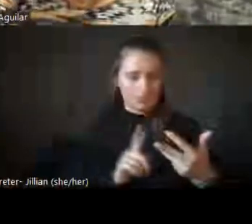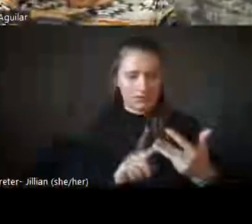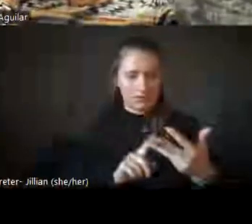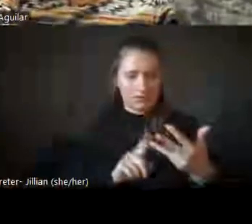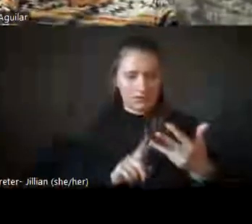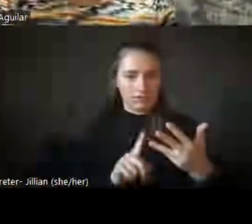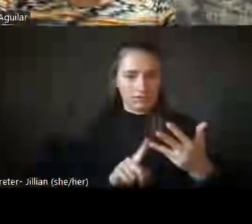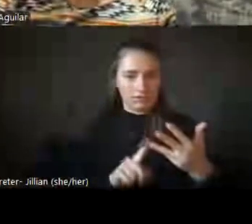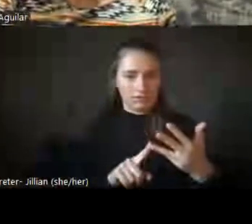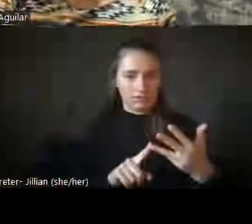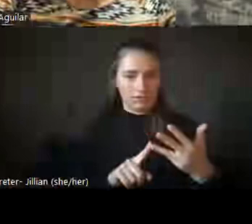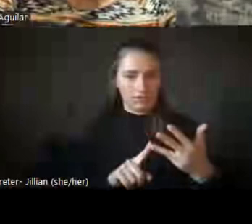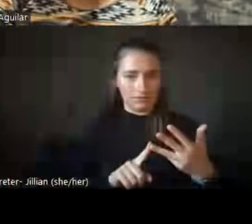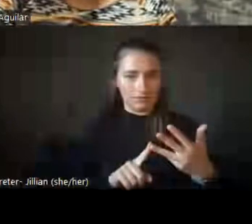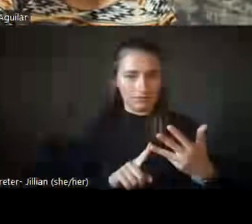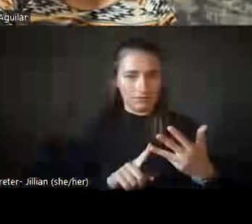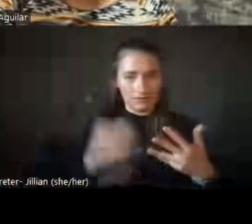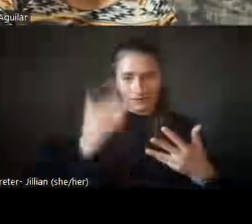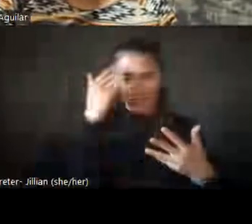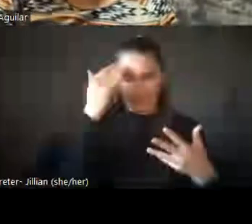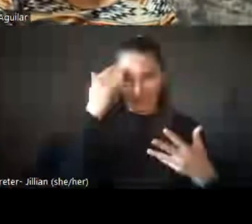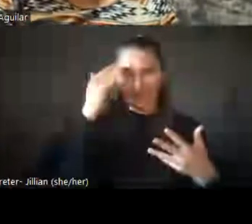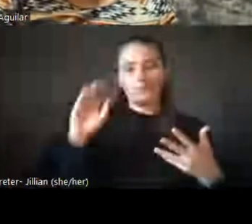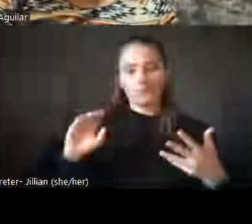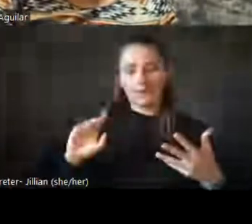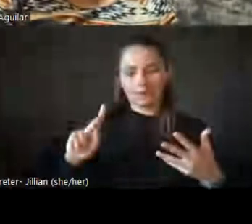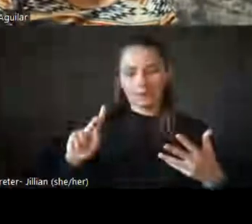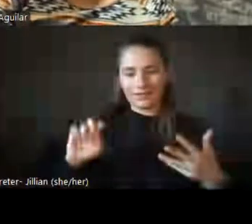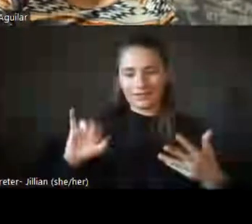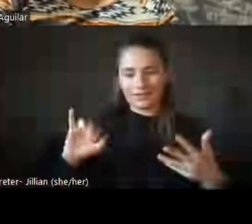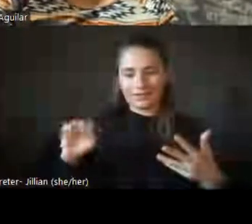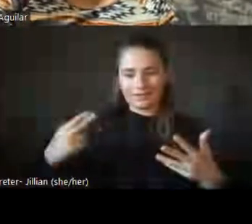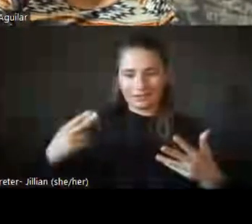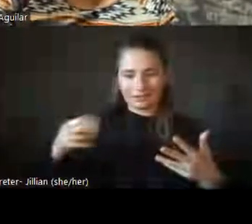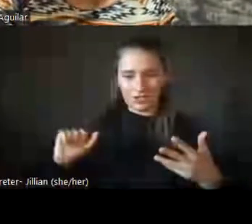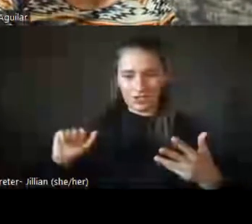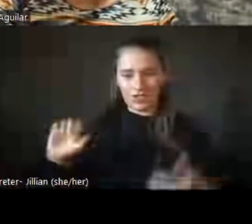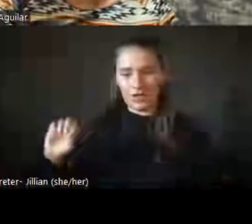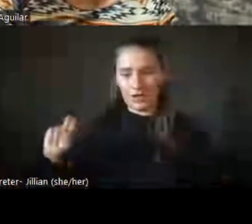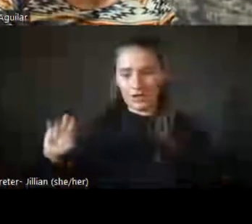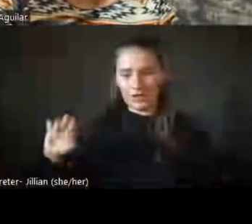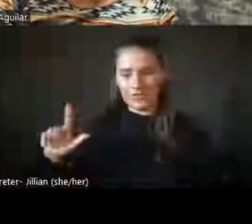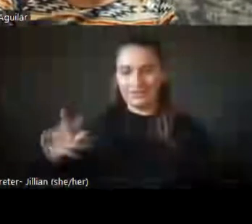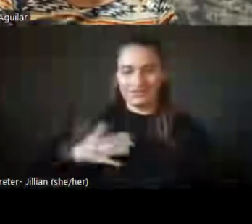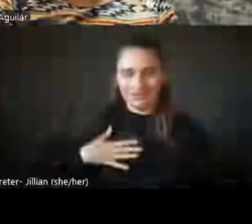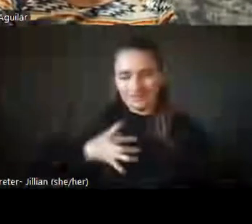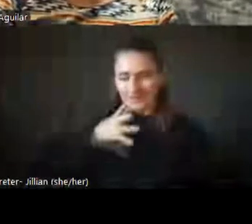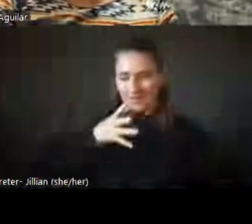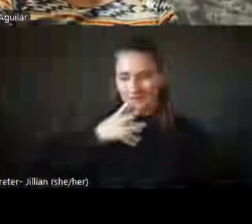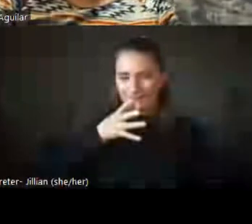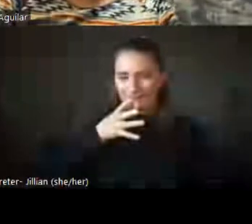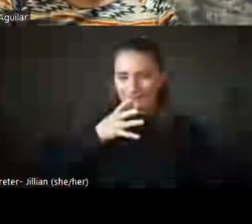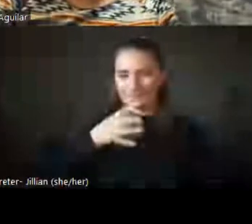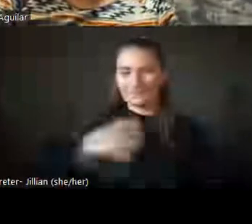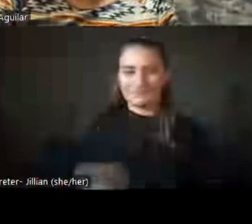to know is Miss Keisha O'Neal, my mother. Mine and Sayana Donson both.